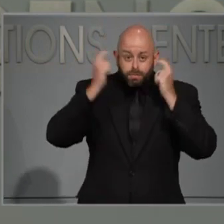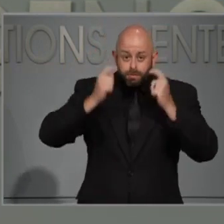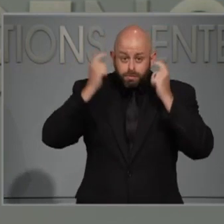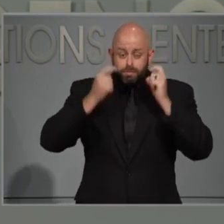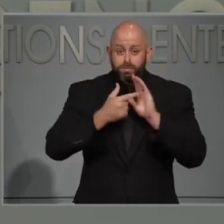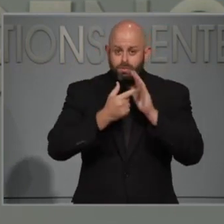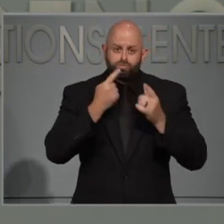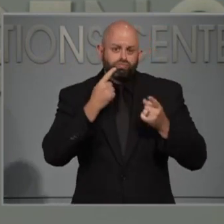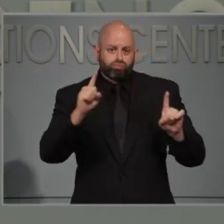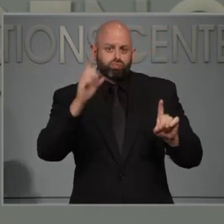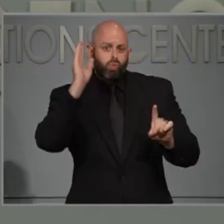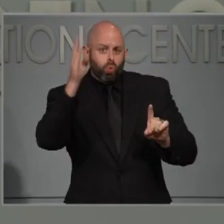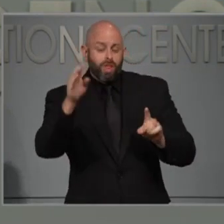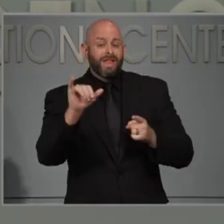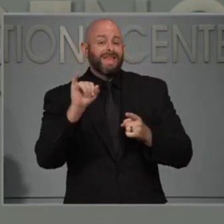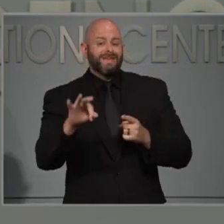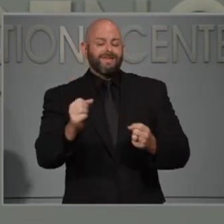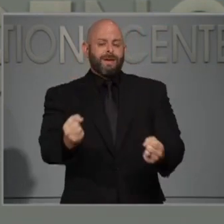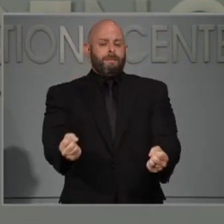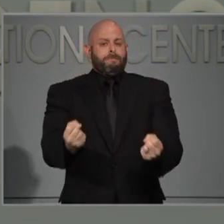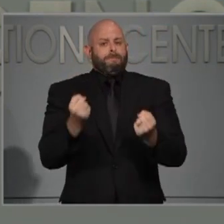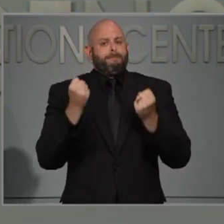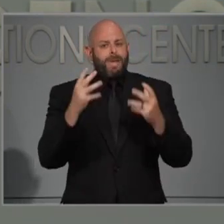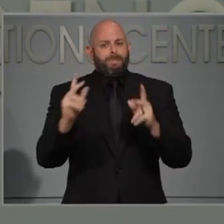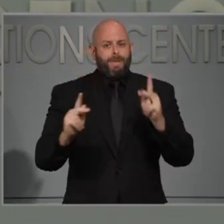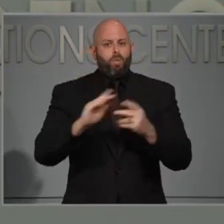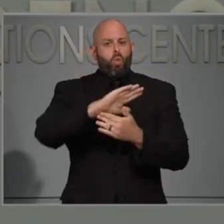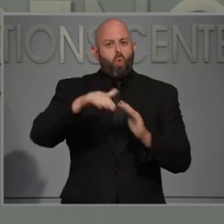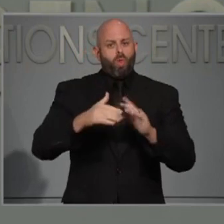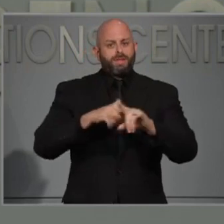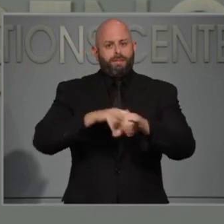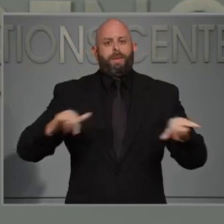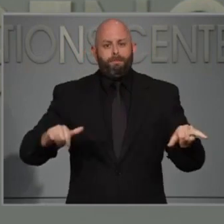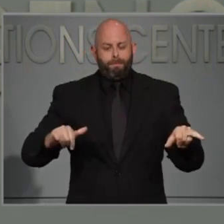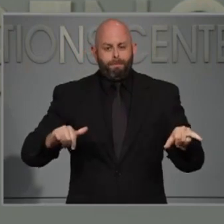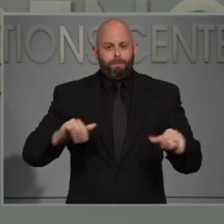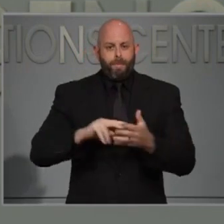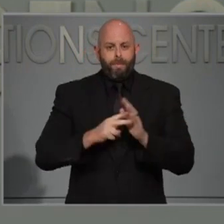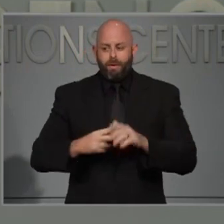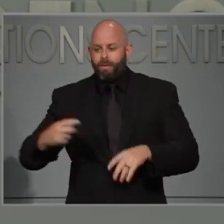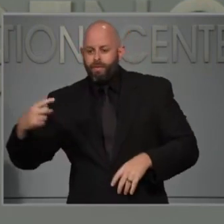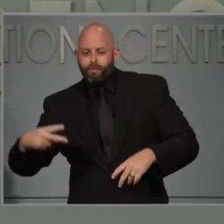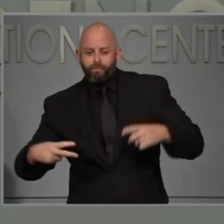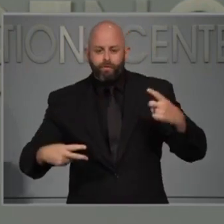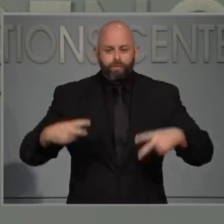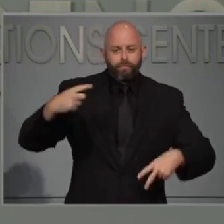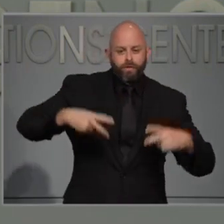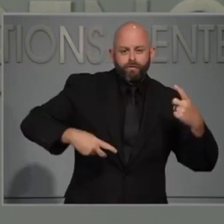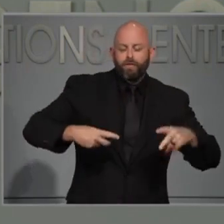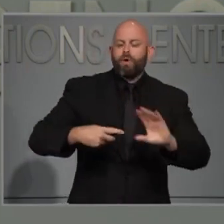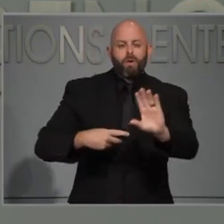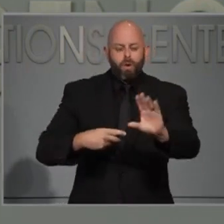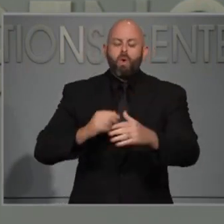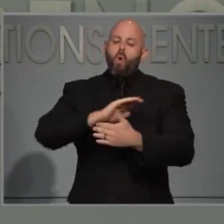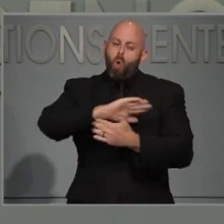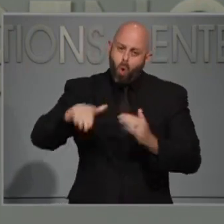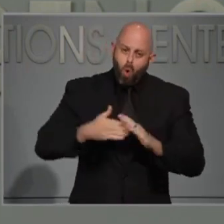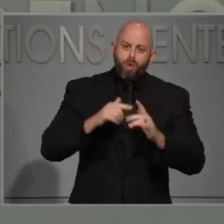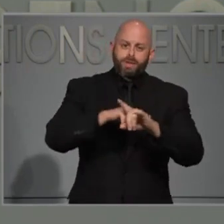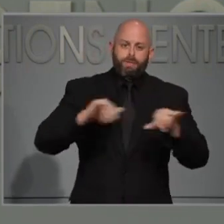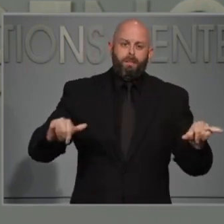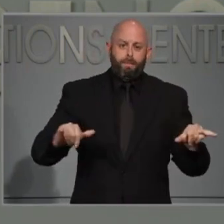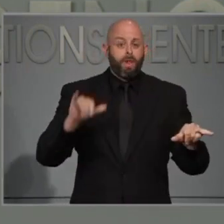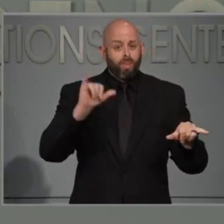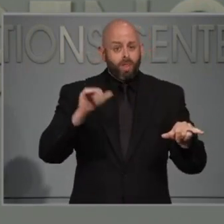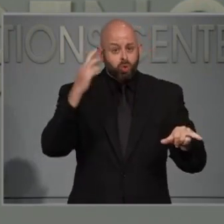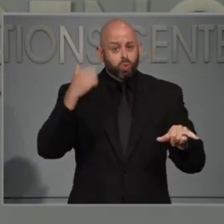when we can get many, many folks doing that all together. And it's why we keep harping on the three Ws and saying that we